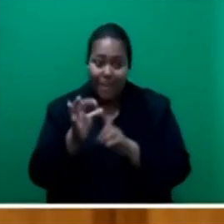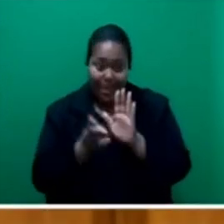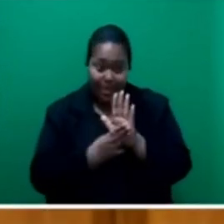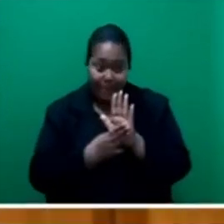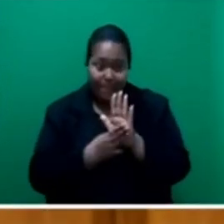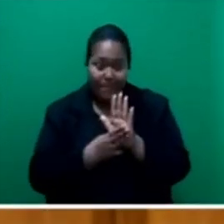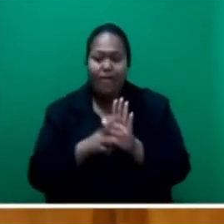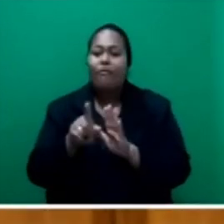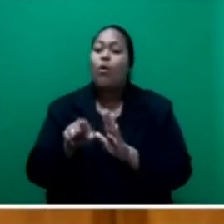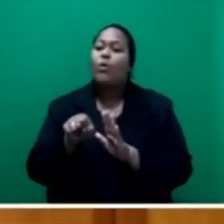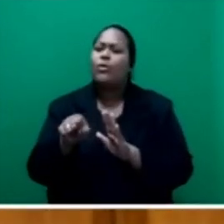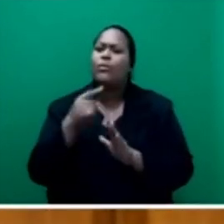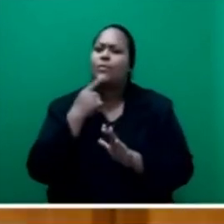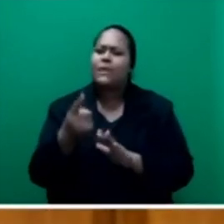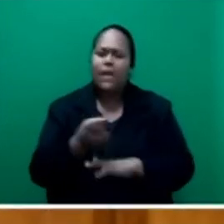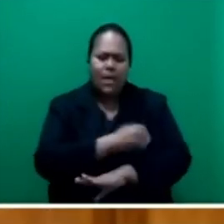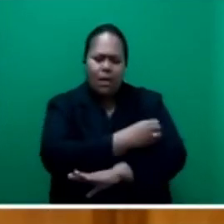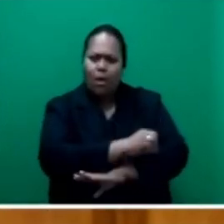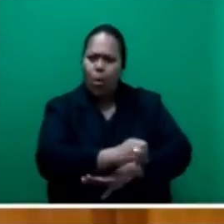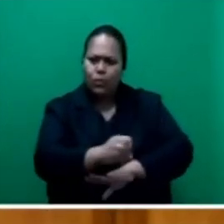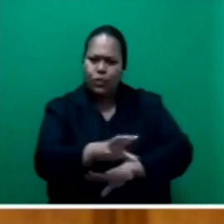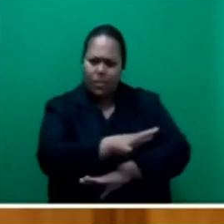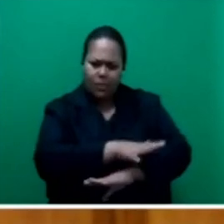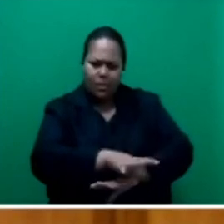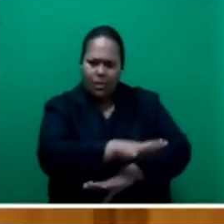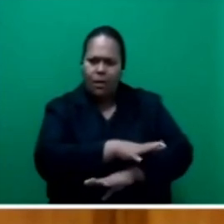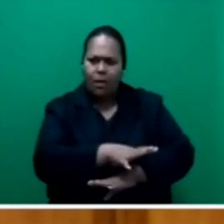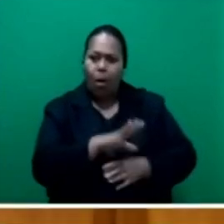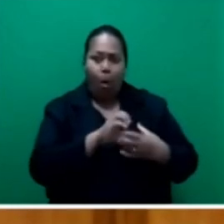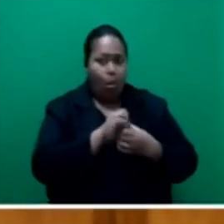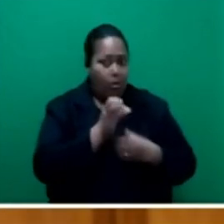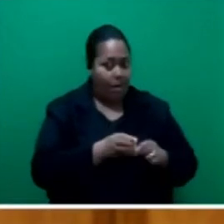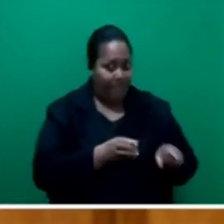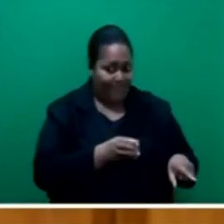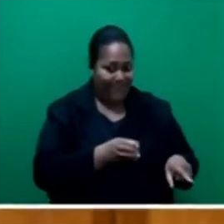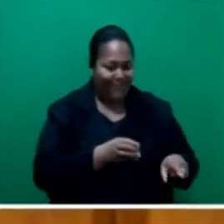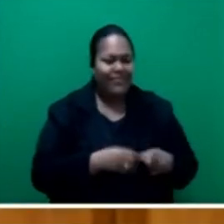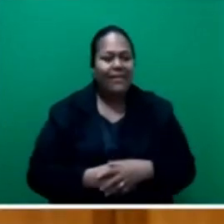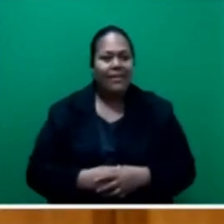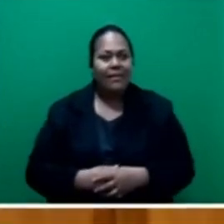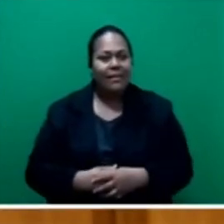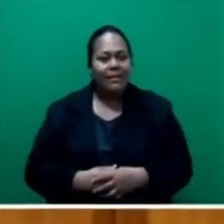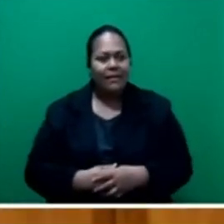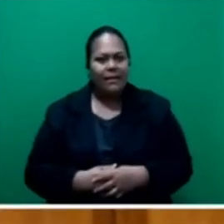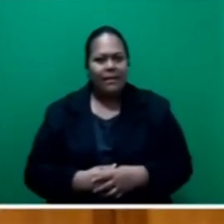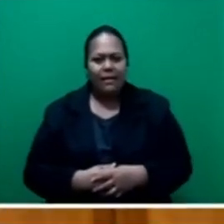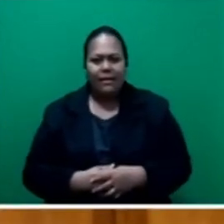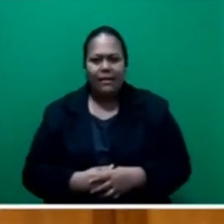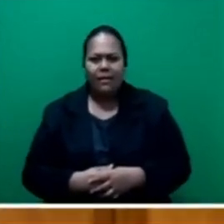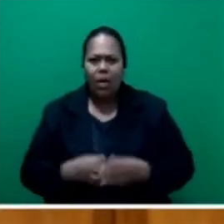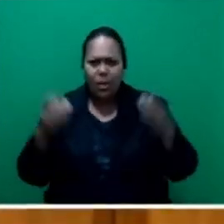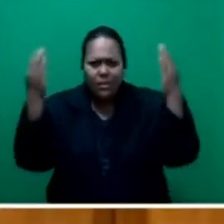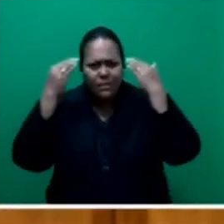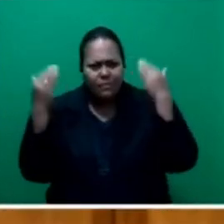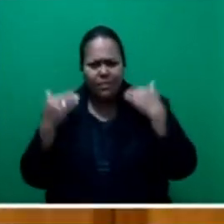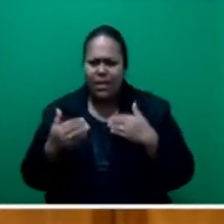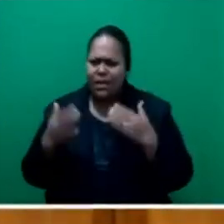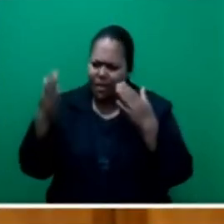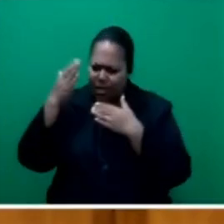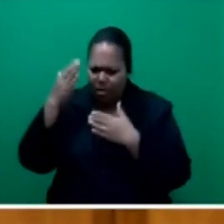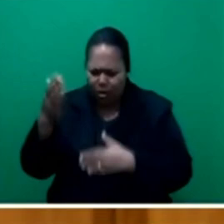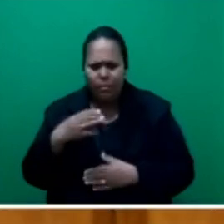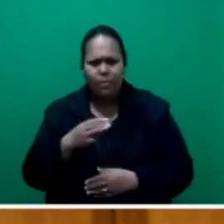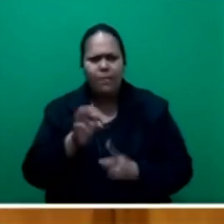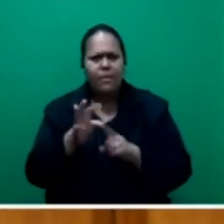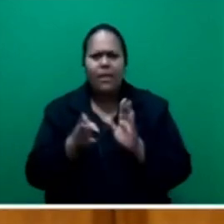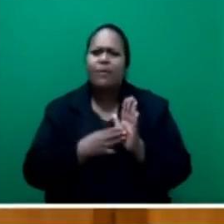the so-called Ngole Ngole owners. Honorable Speaker, sir, the honorable prime minister has repeatedly said that all